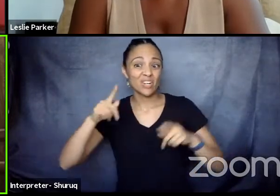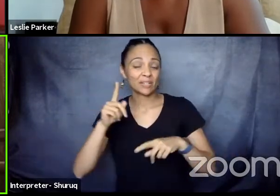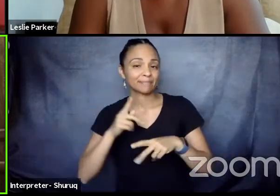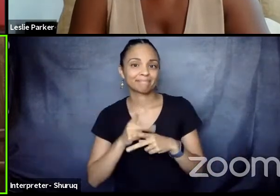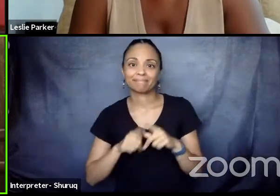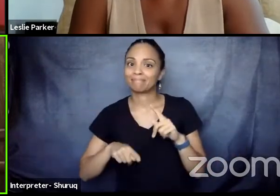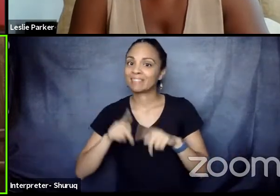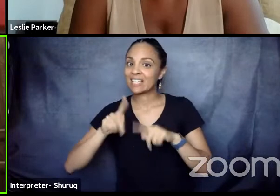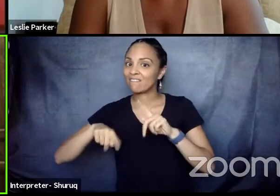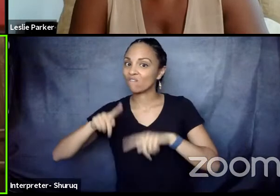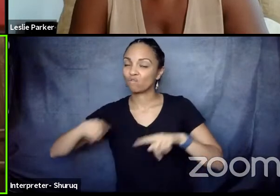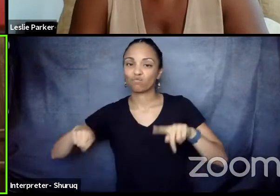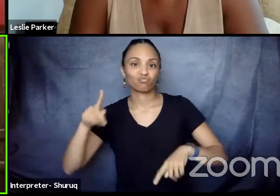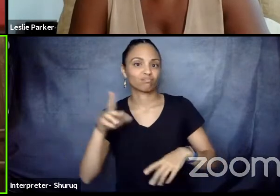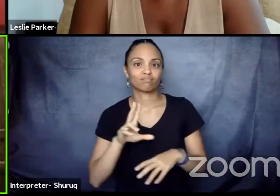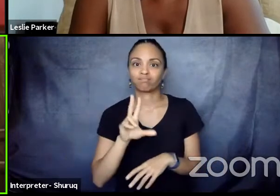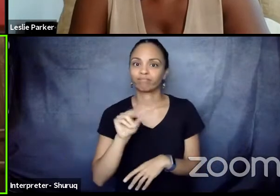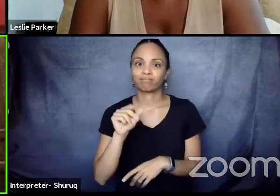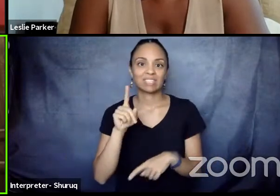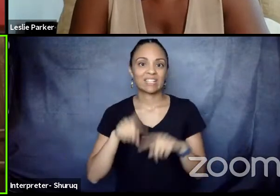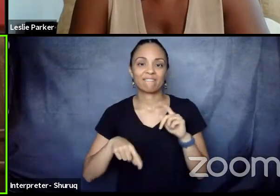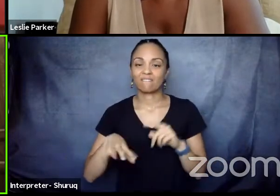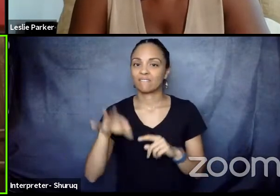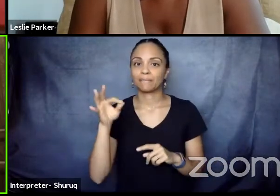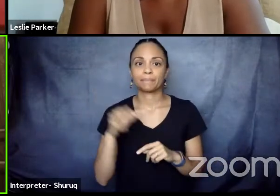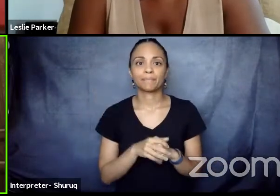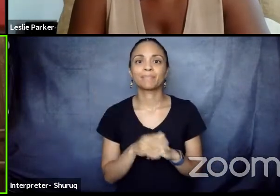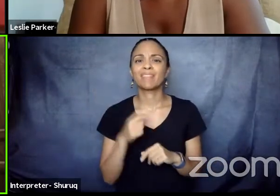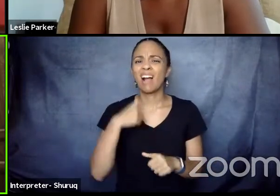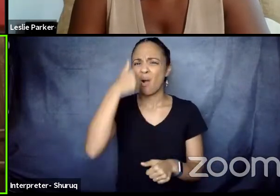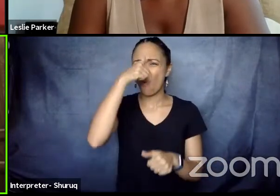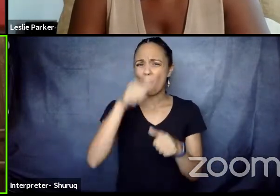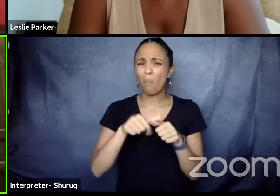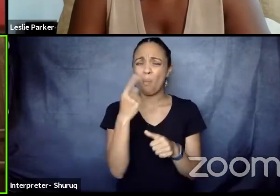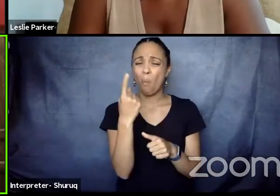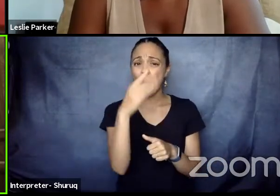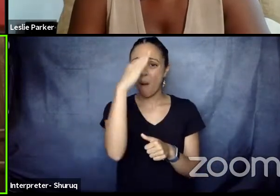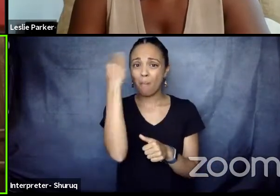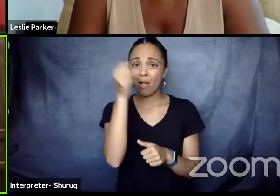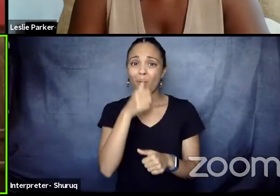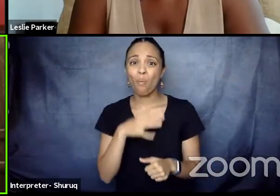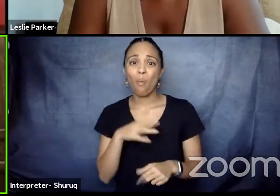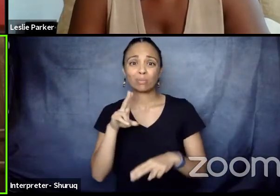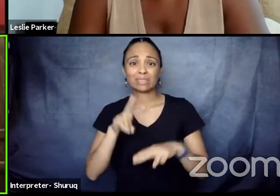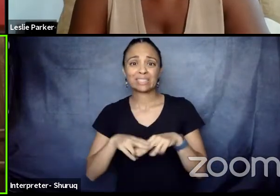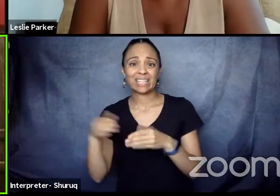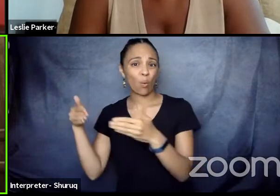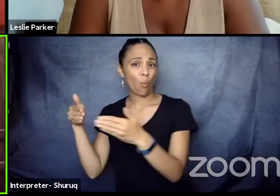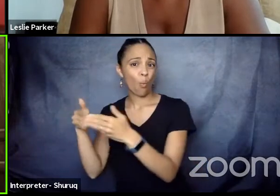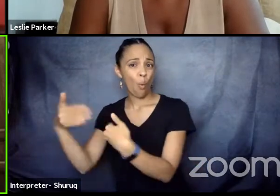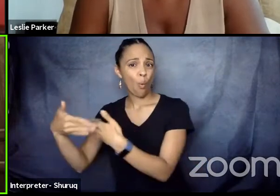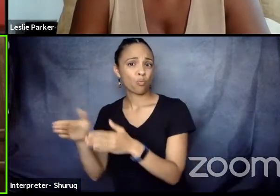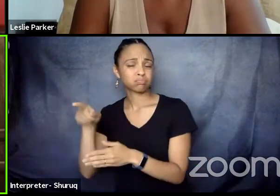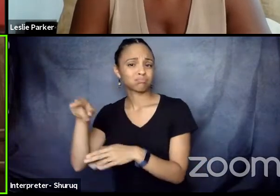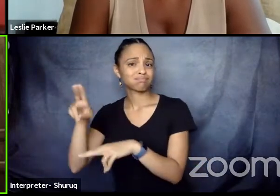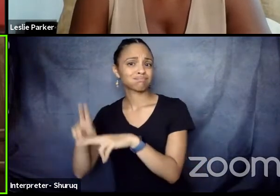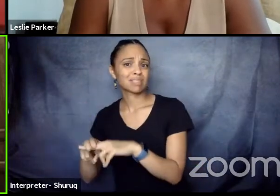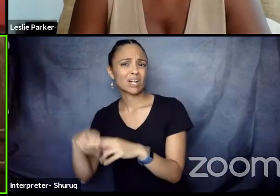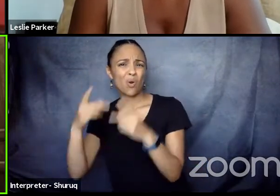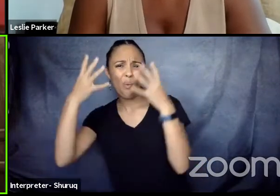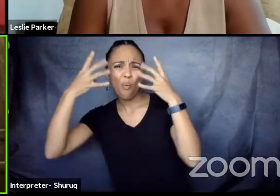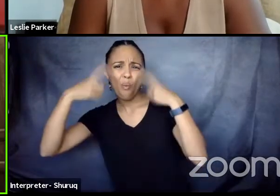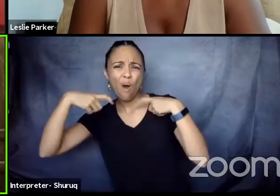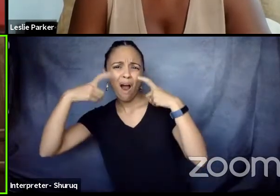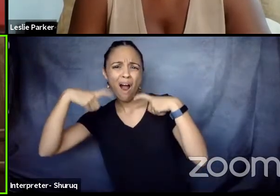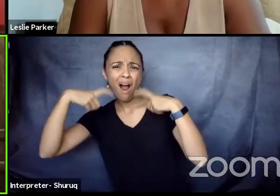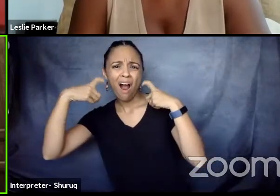black bodies. And I remember one sister in the corner crying her eyes out. And I said to her, said, you know what, it's time that we just do